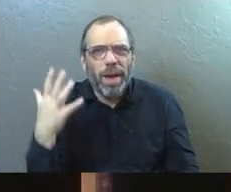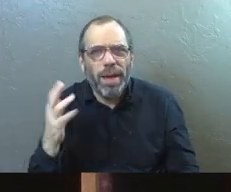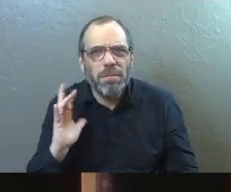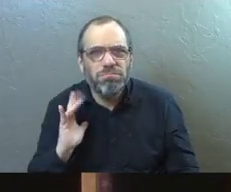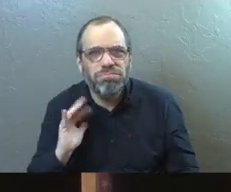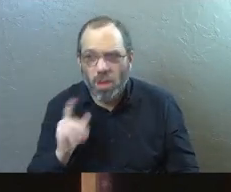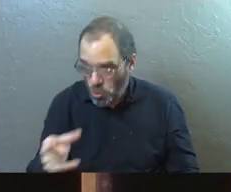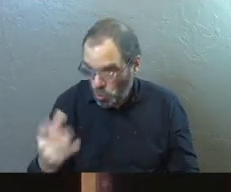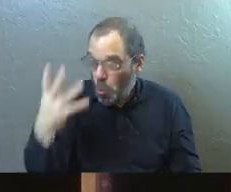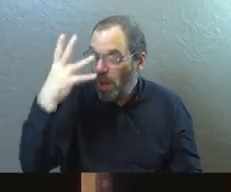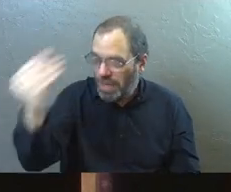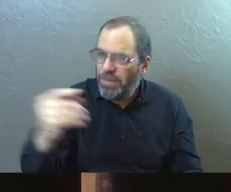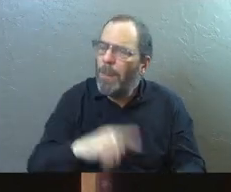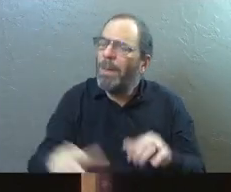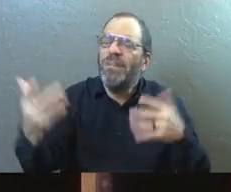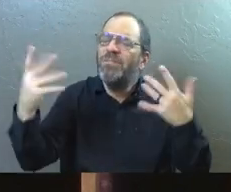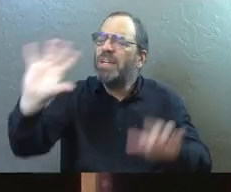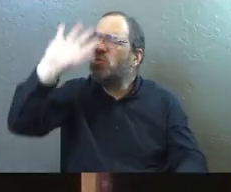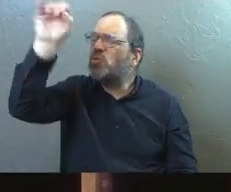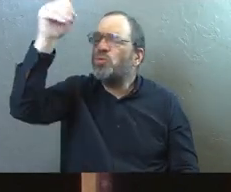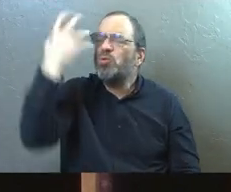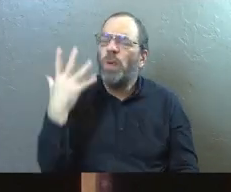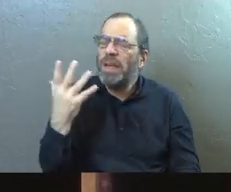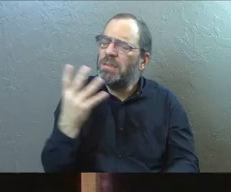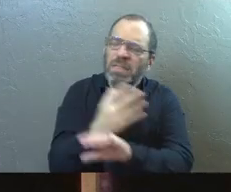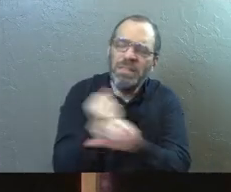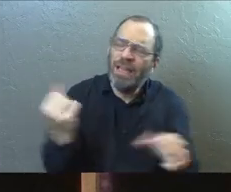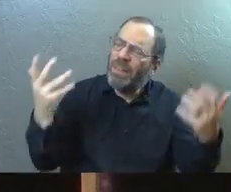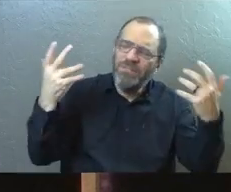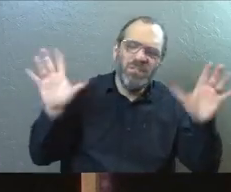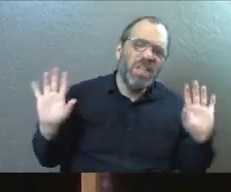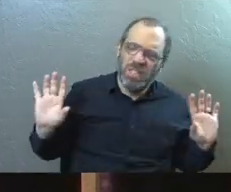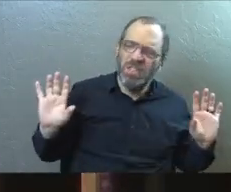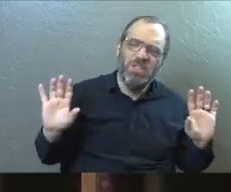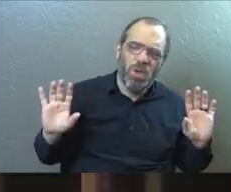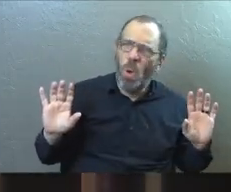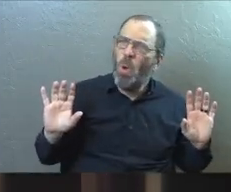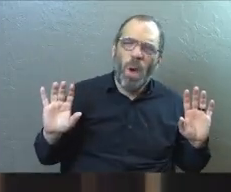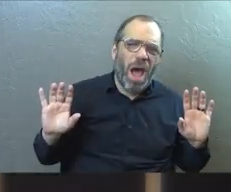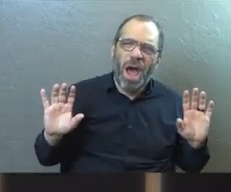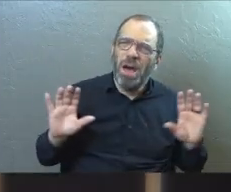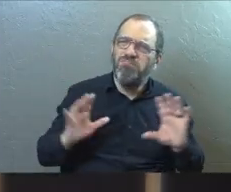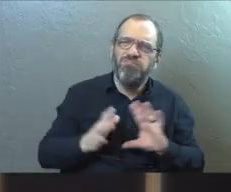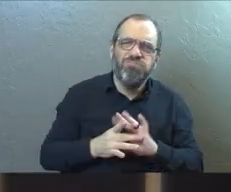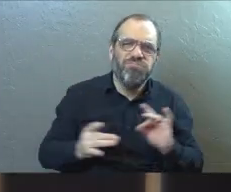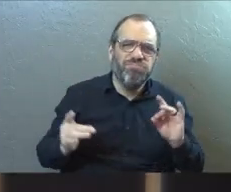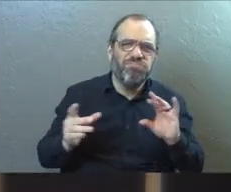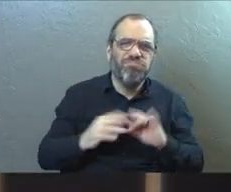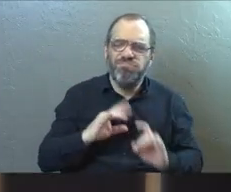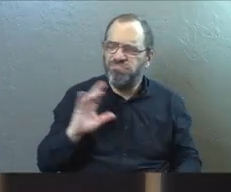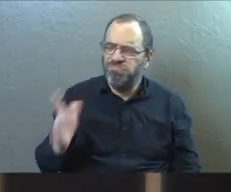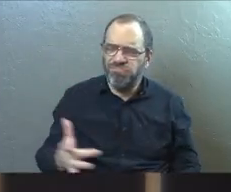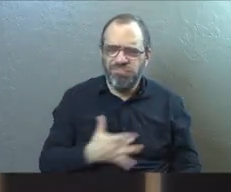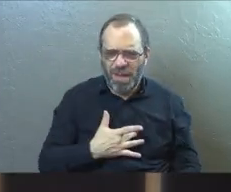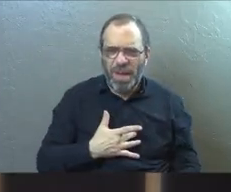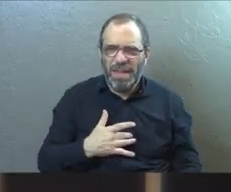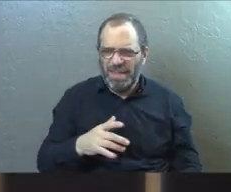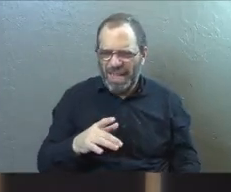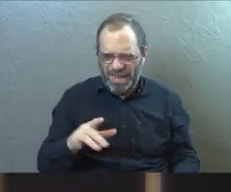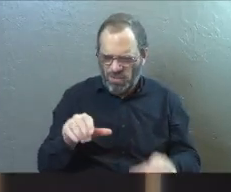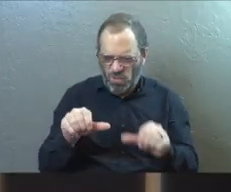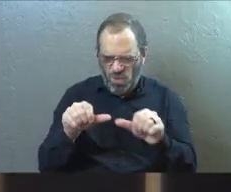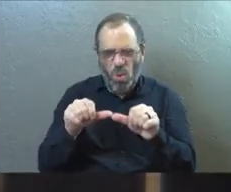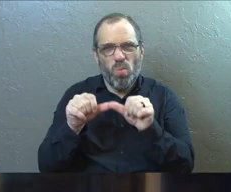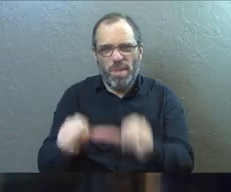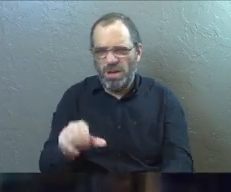about to abandon me, but I say you have grace and that you're saved. It's a massive thing for him to say. Remain. Then he starts